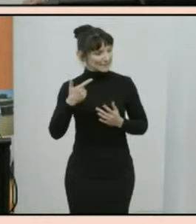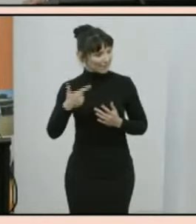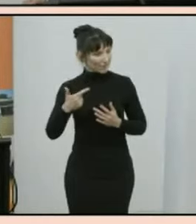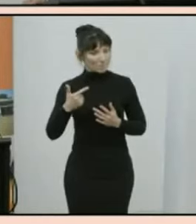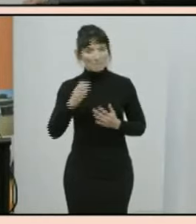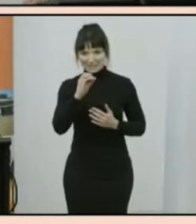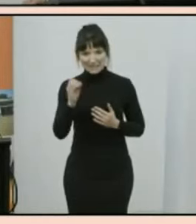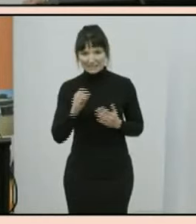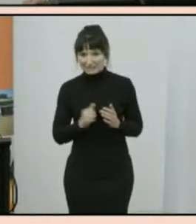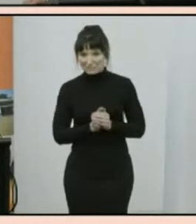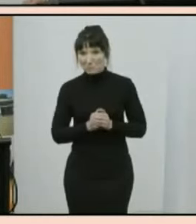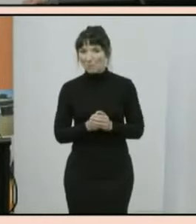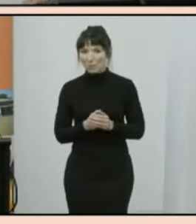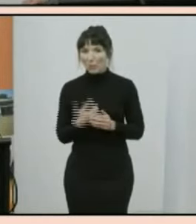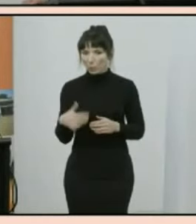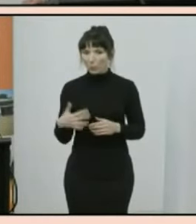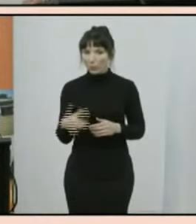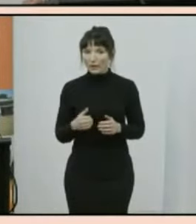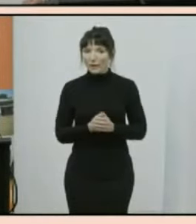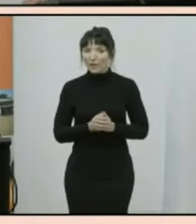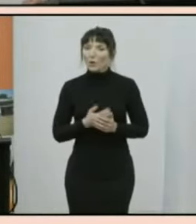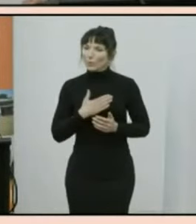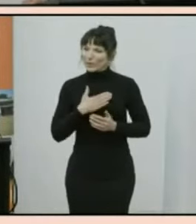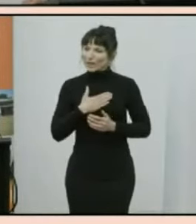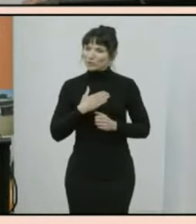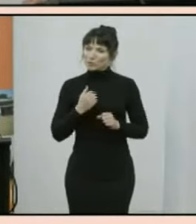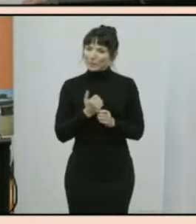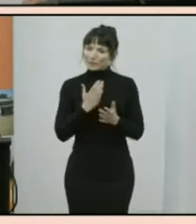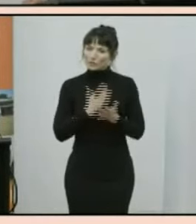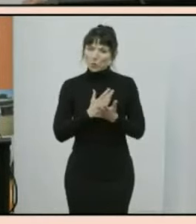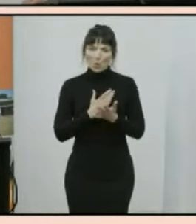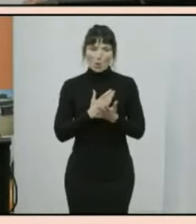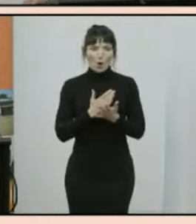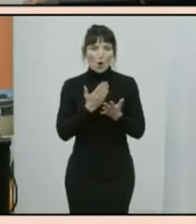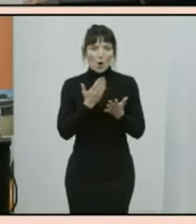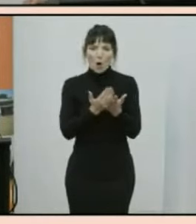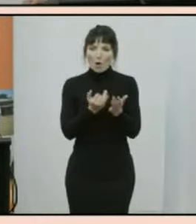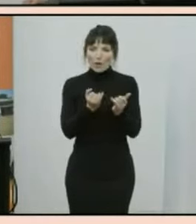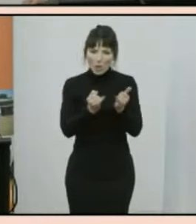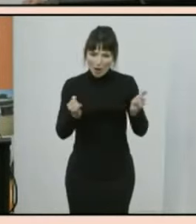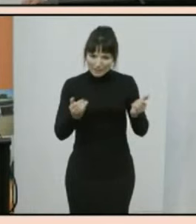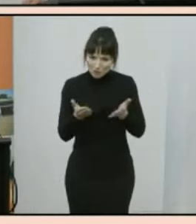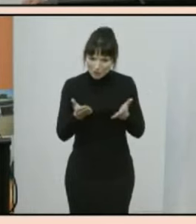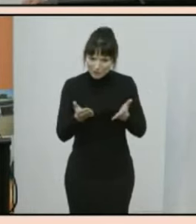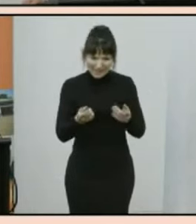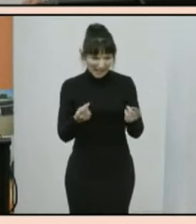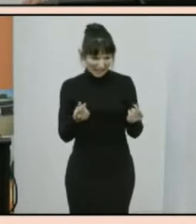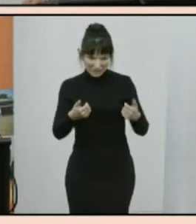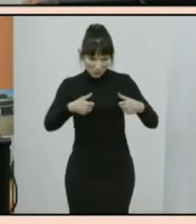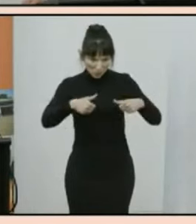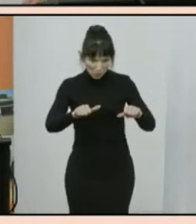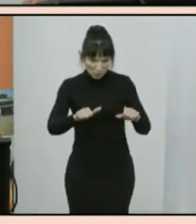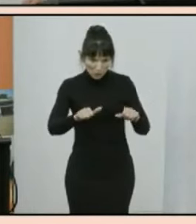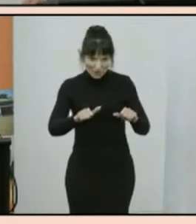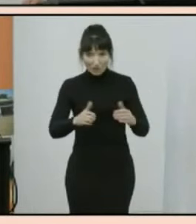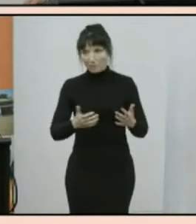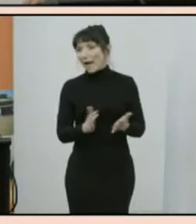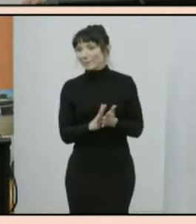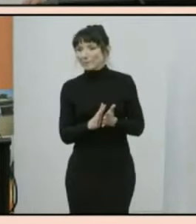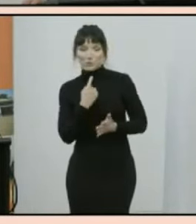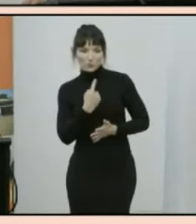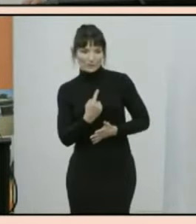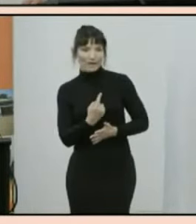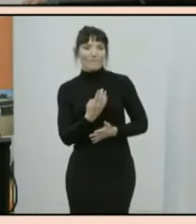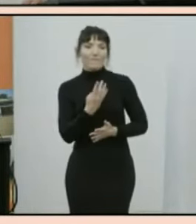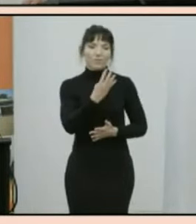service secure easy and convenient and we're pleased to say that four out of five households